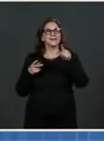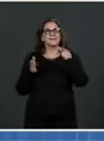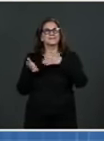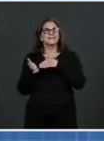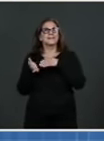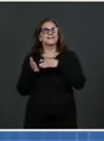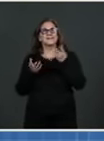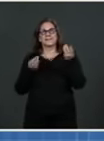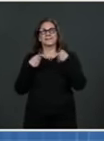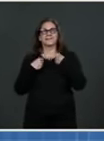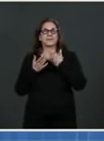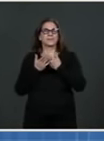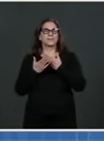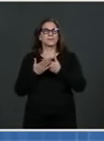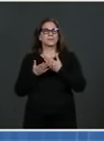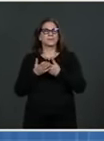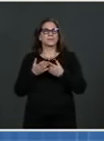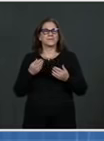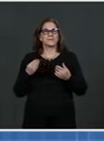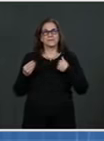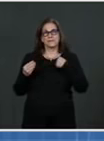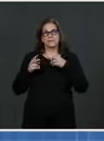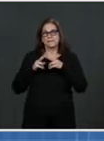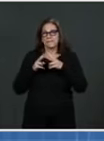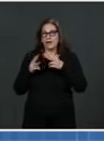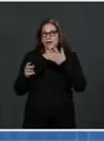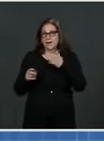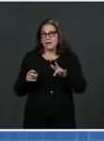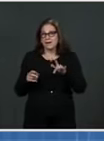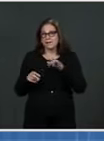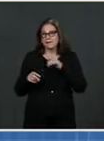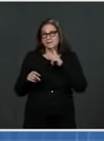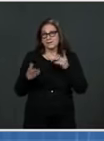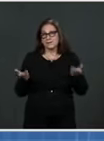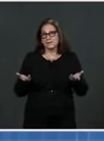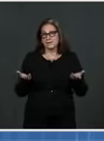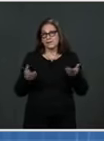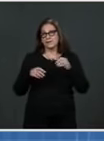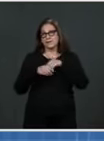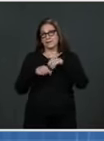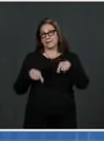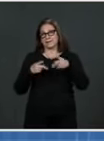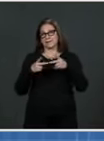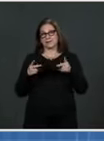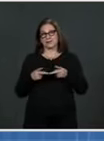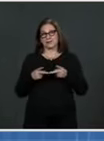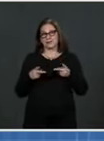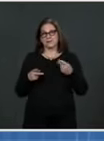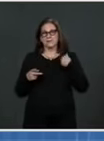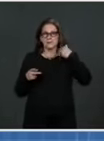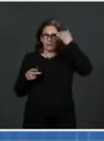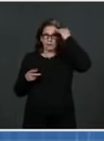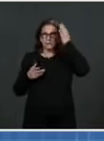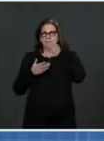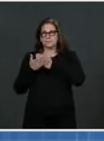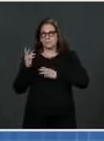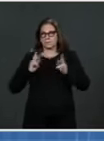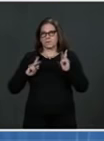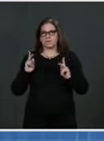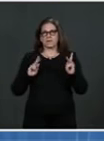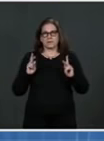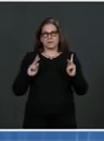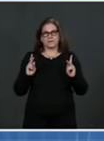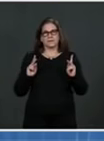fortunate to be in this position relative to these vaccines. We do know that there is a segment of the population that is concerned that